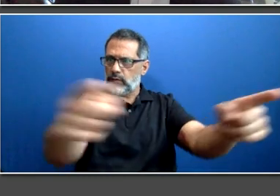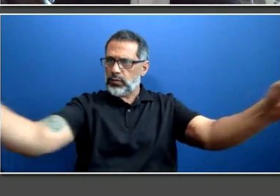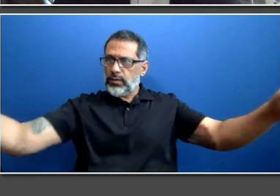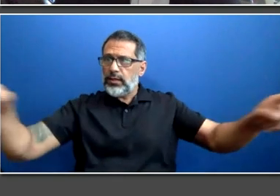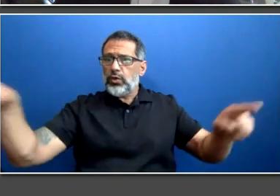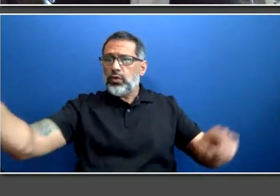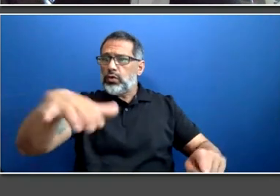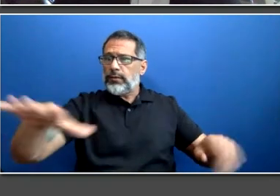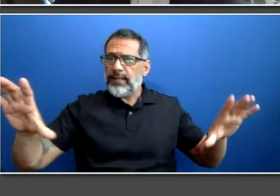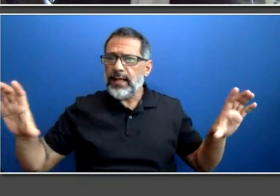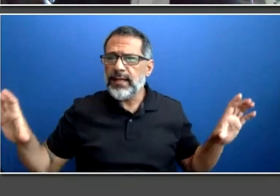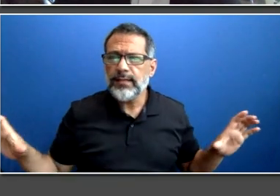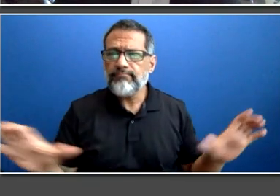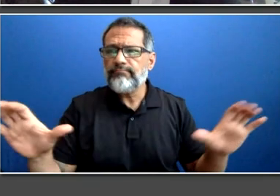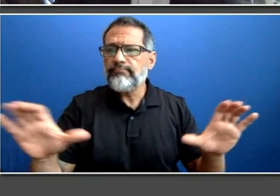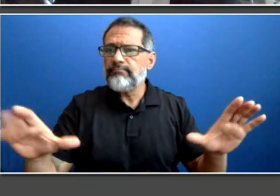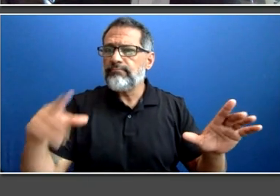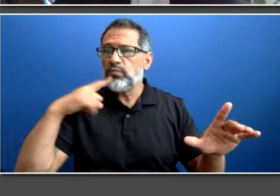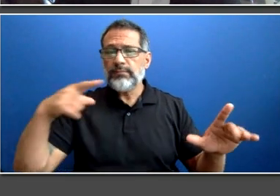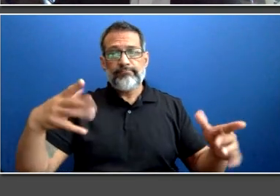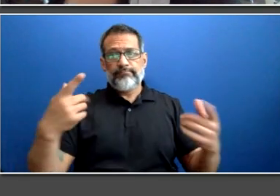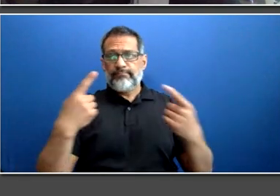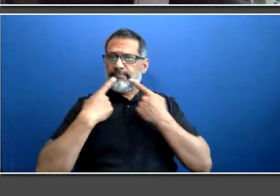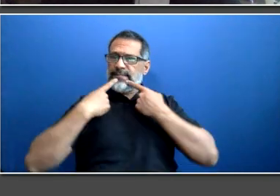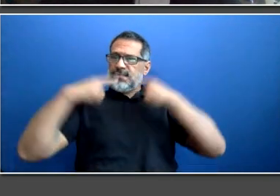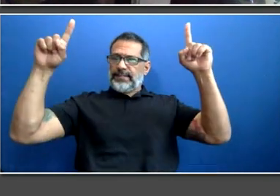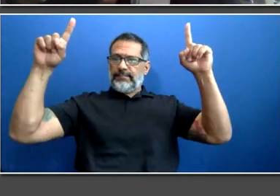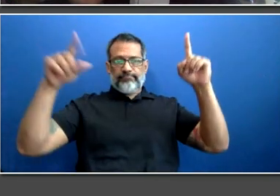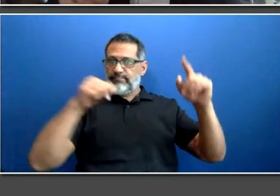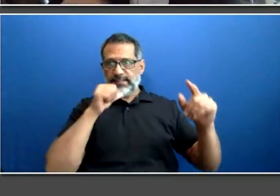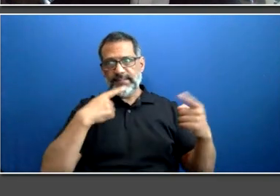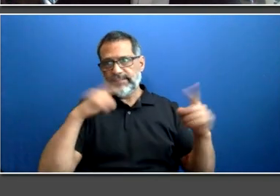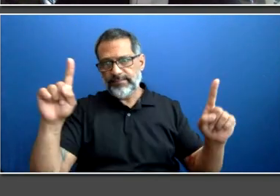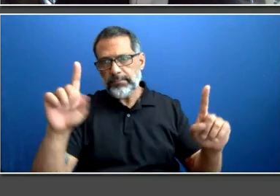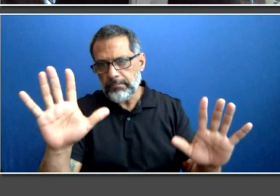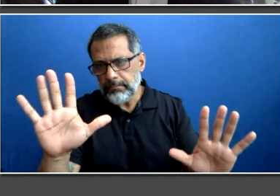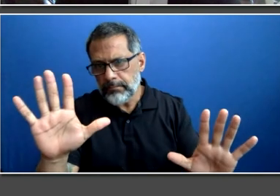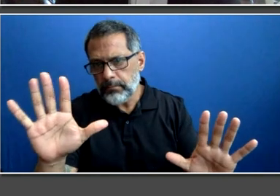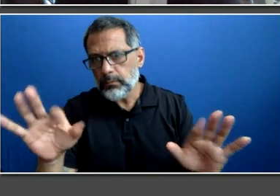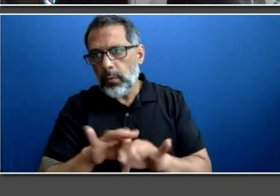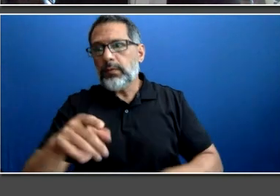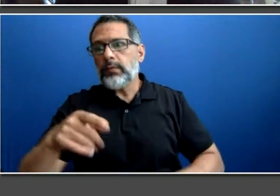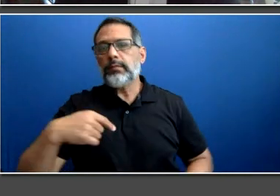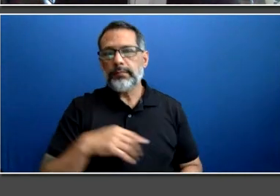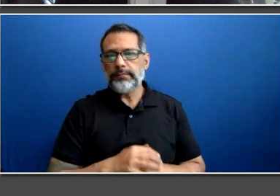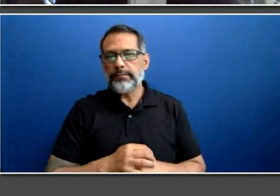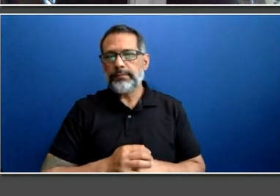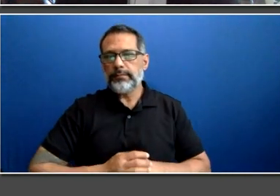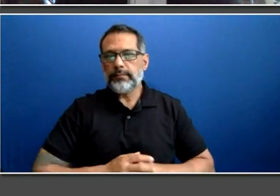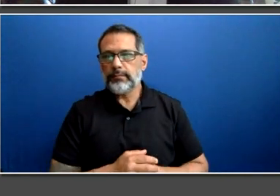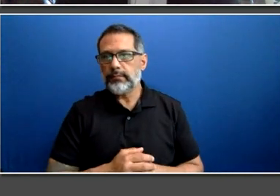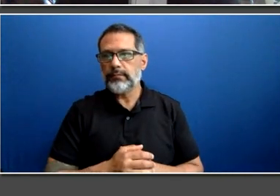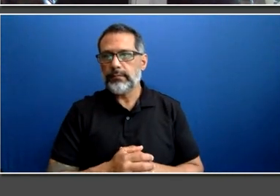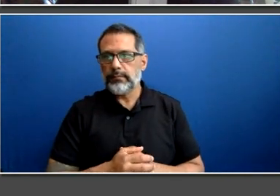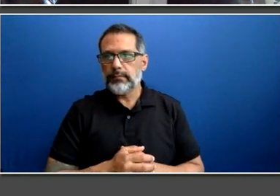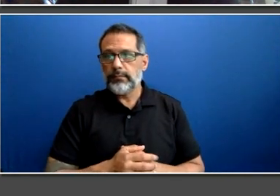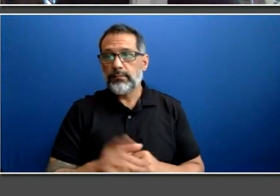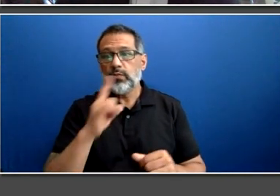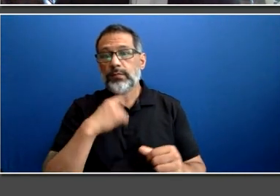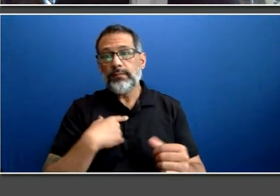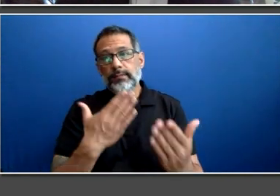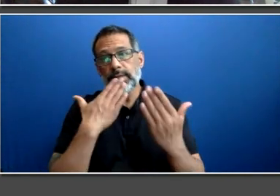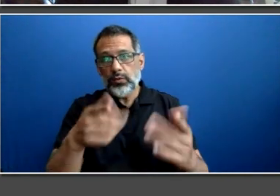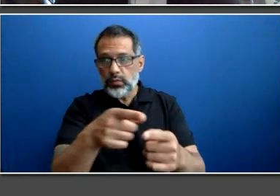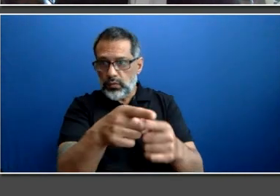I'd also like to say a special thank you for everyone, for your interest in this organization and being here today. I think that's